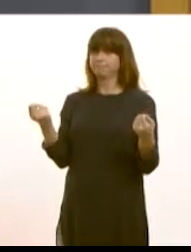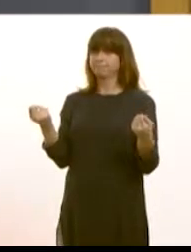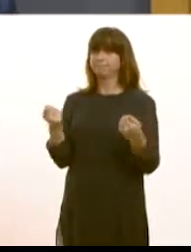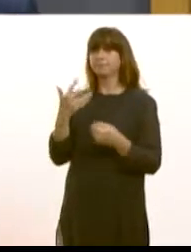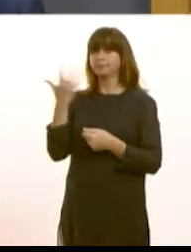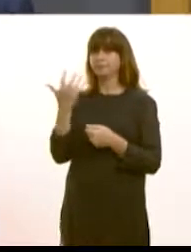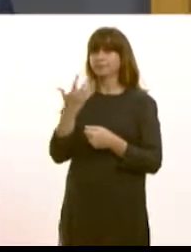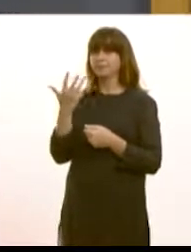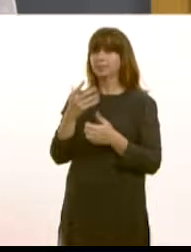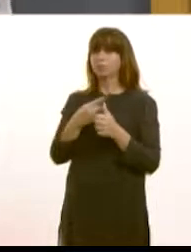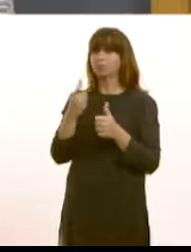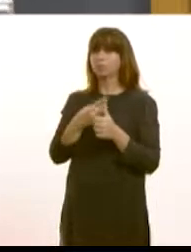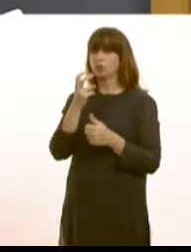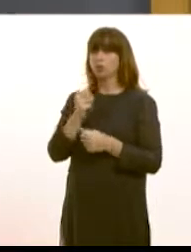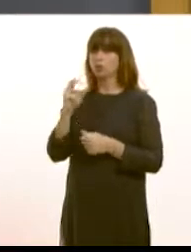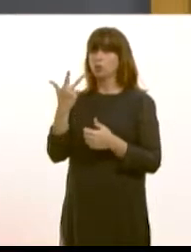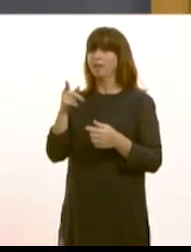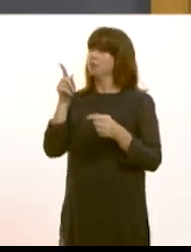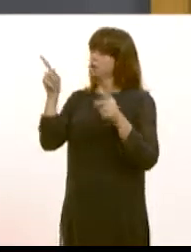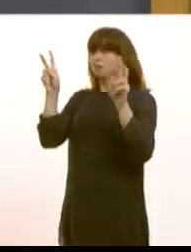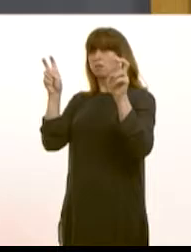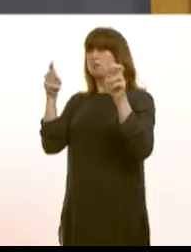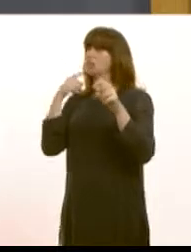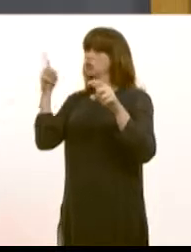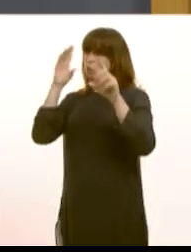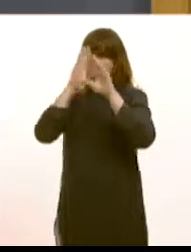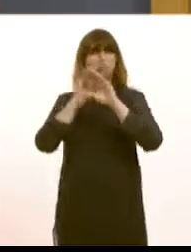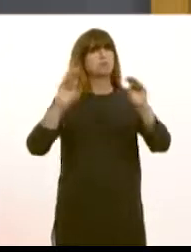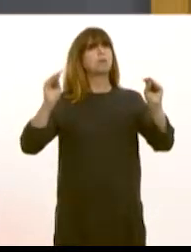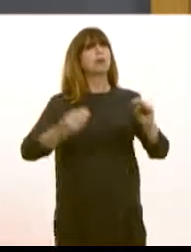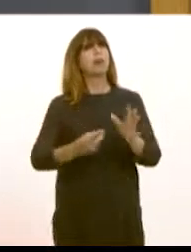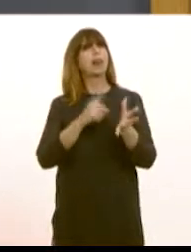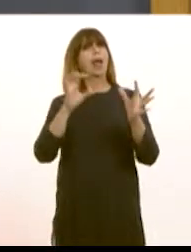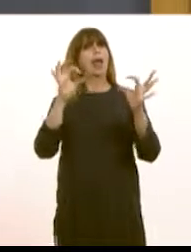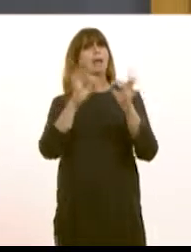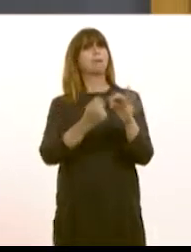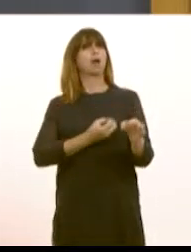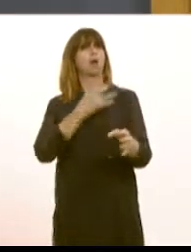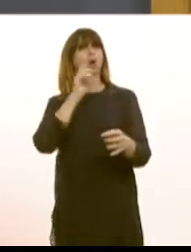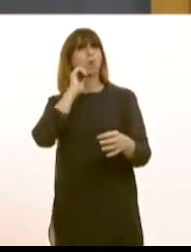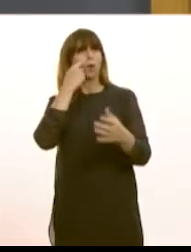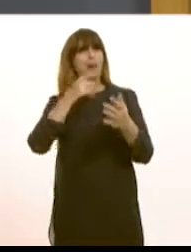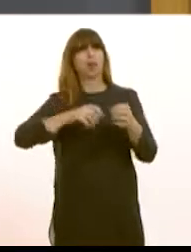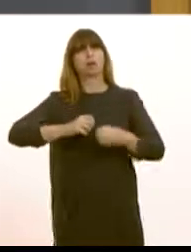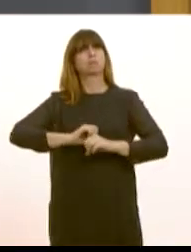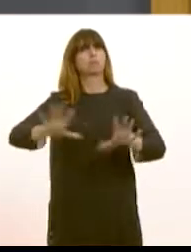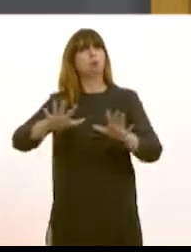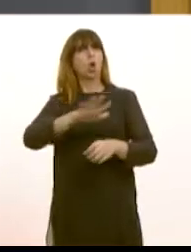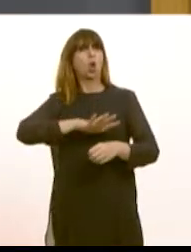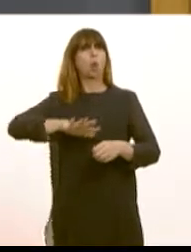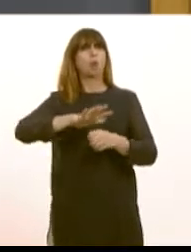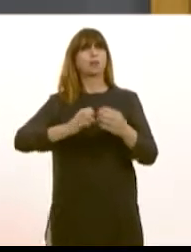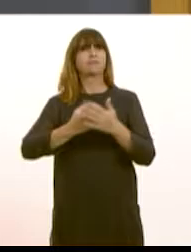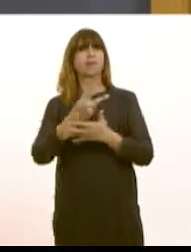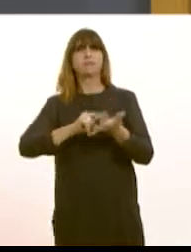2012 where you were quoted announcing that Labour would introduce a local development plan under the current